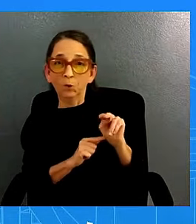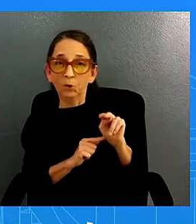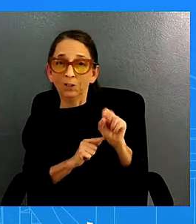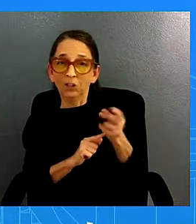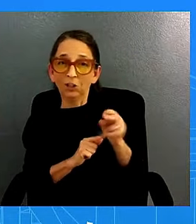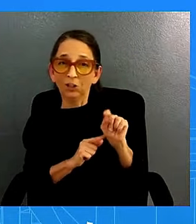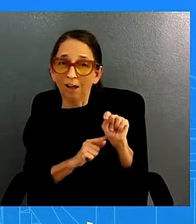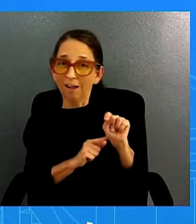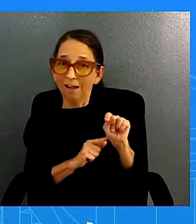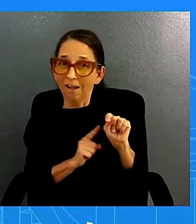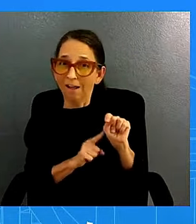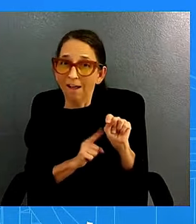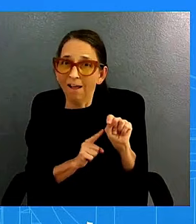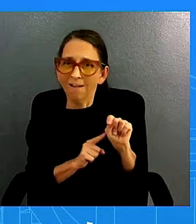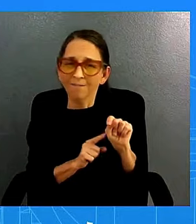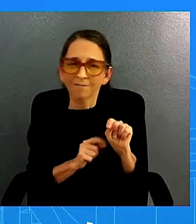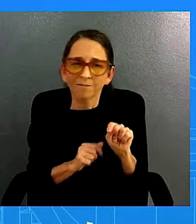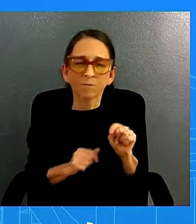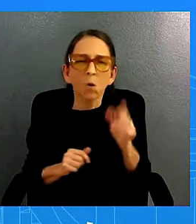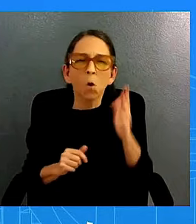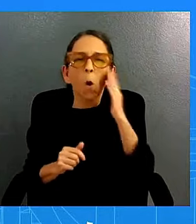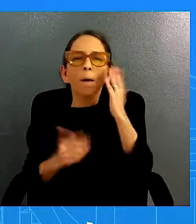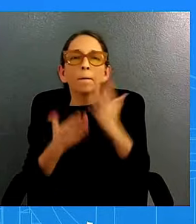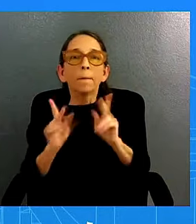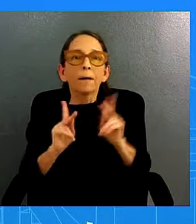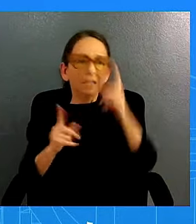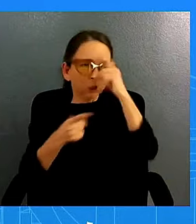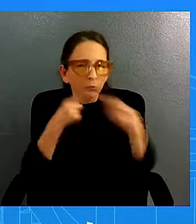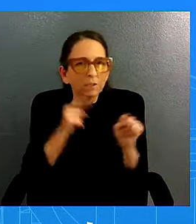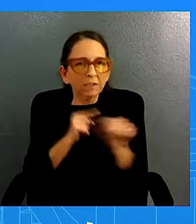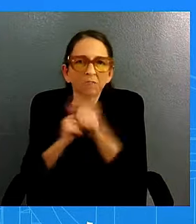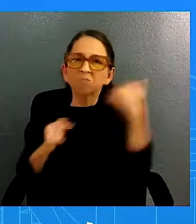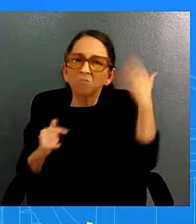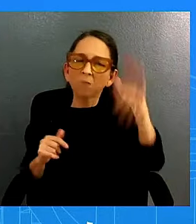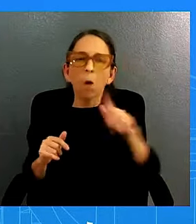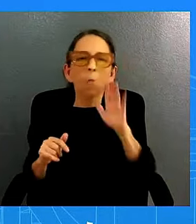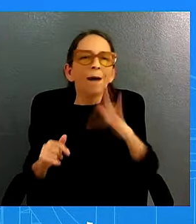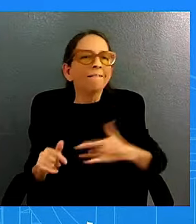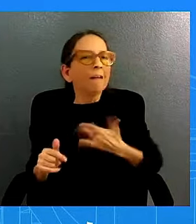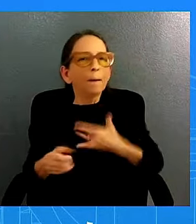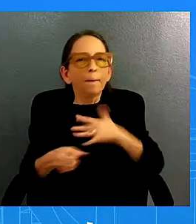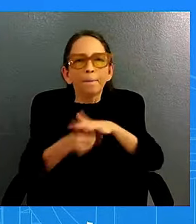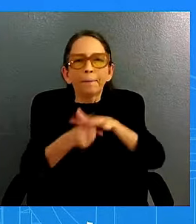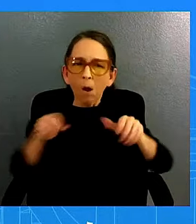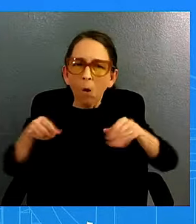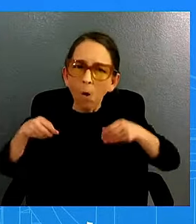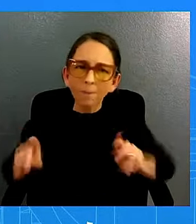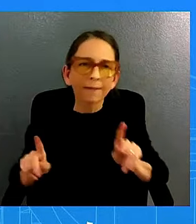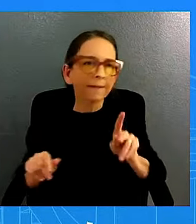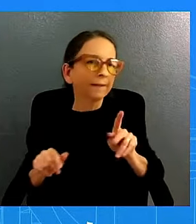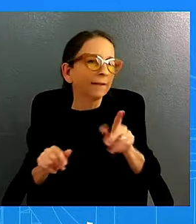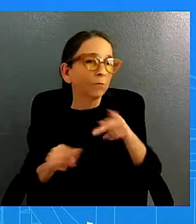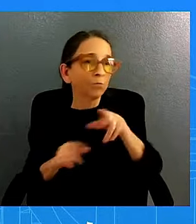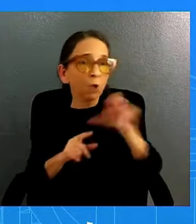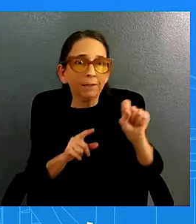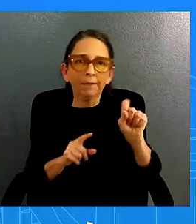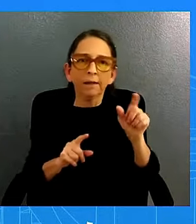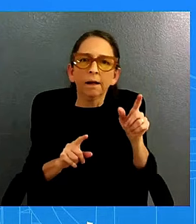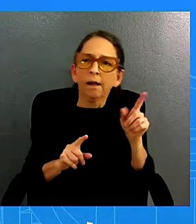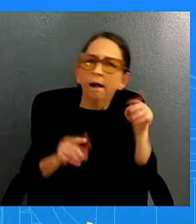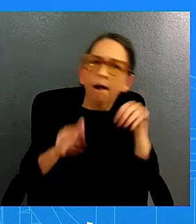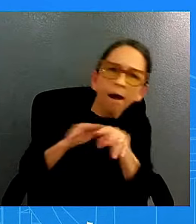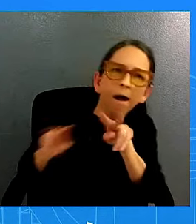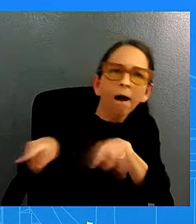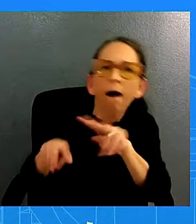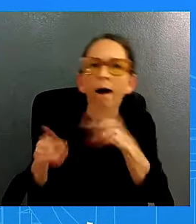is that there's going to be plenty of opportunities for press to have access to see him with these other leaders and so we have made sure